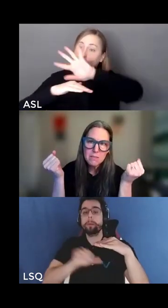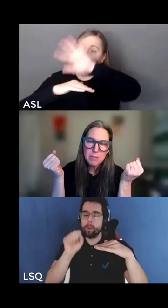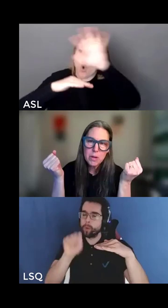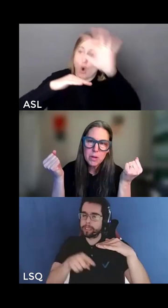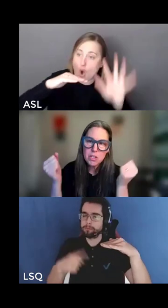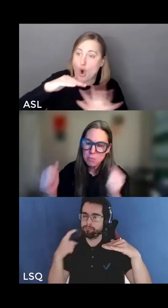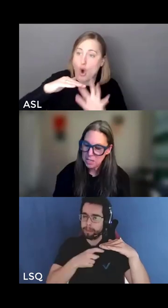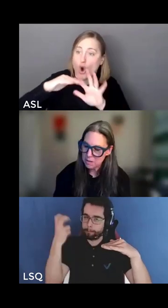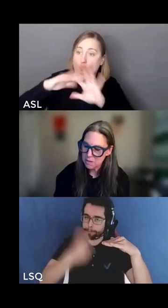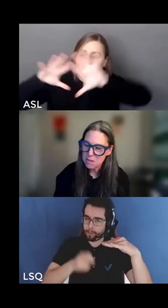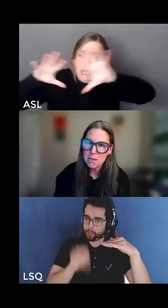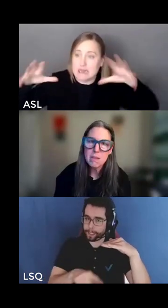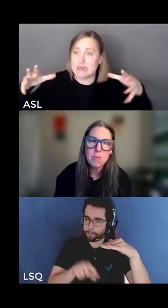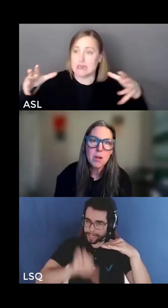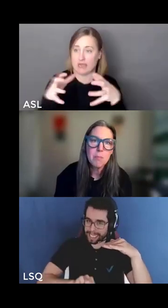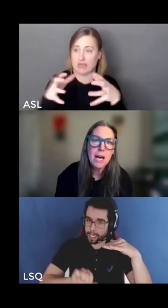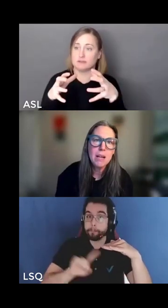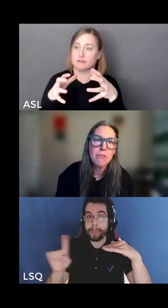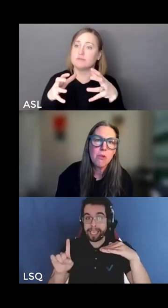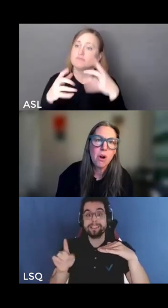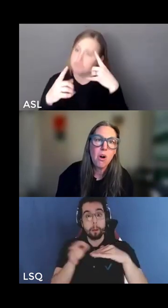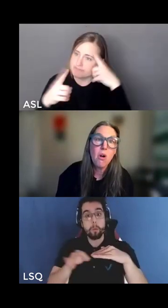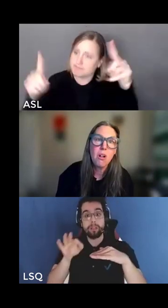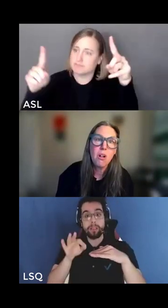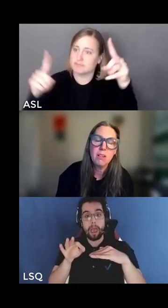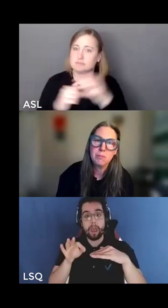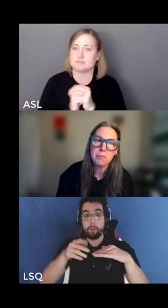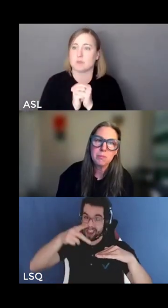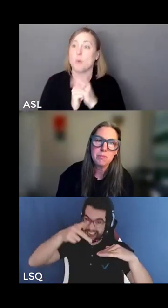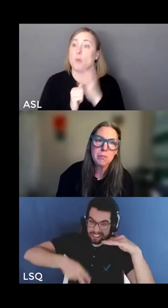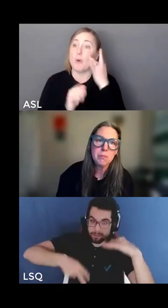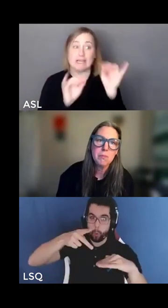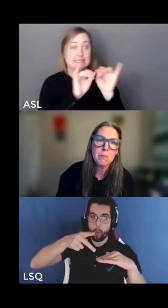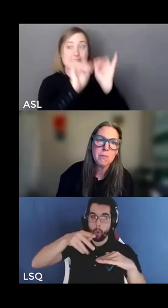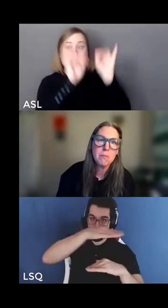collective liberation because these systems are bad for all